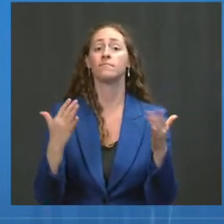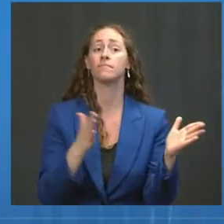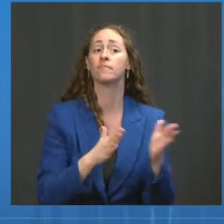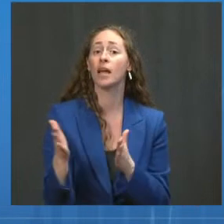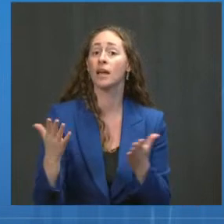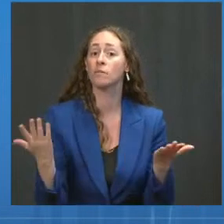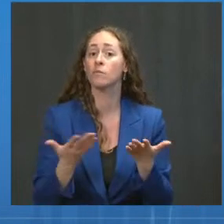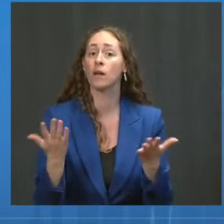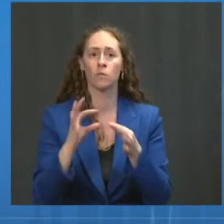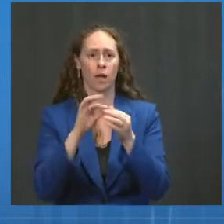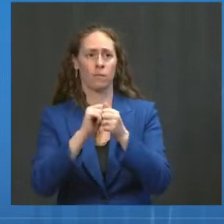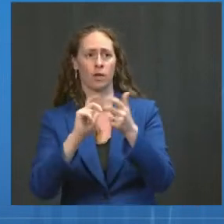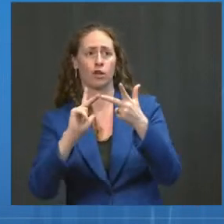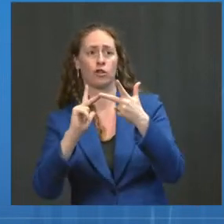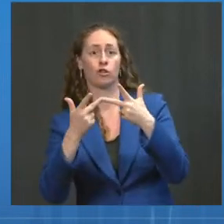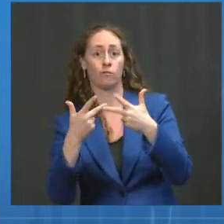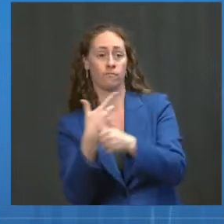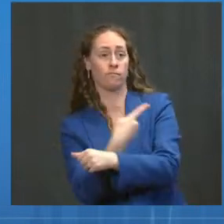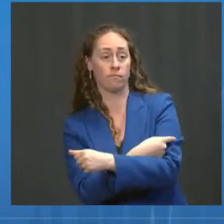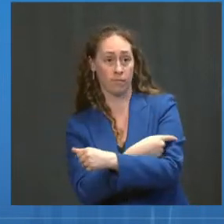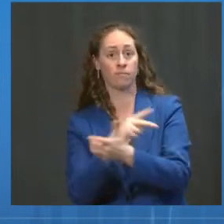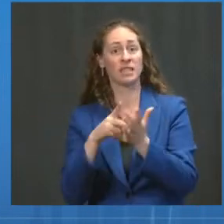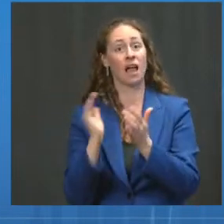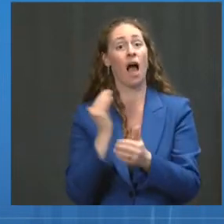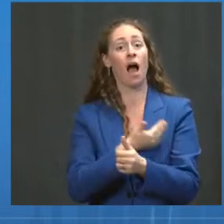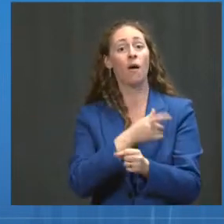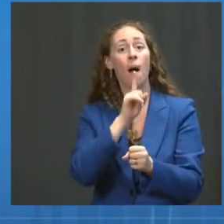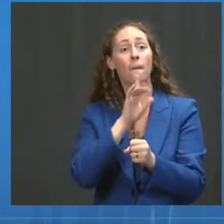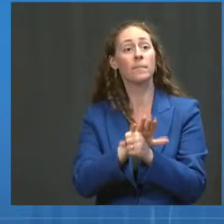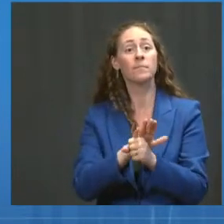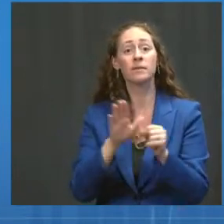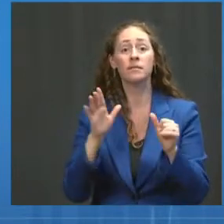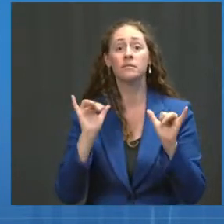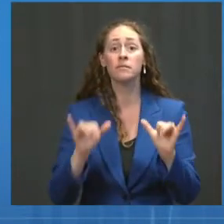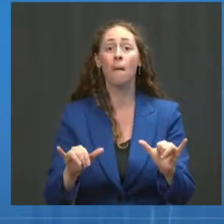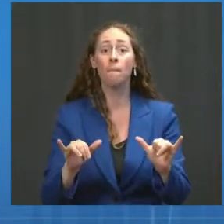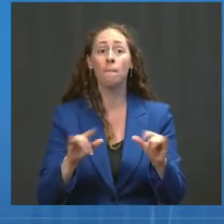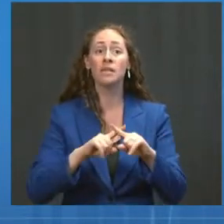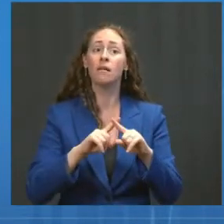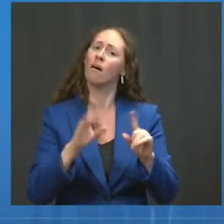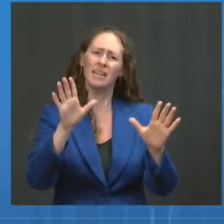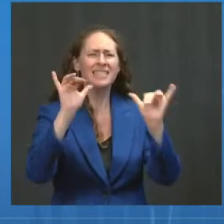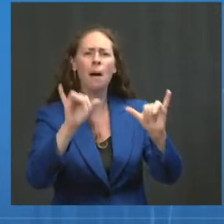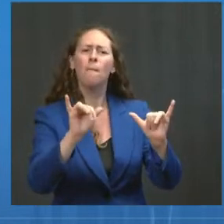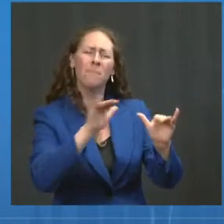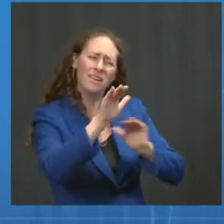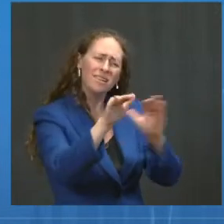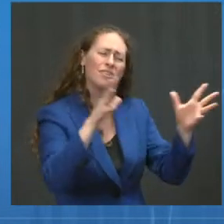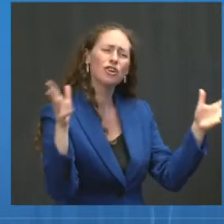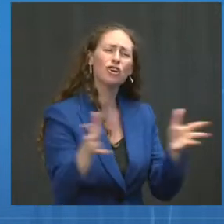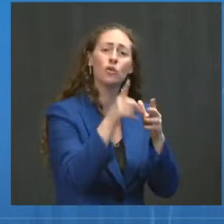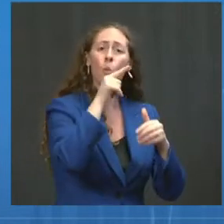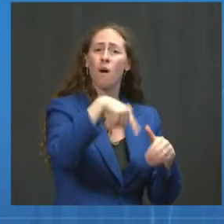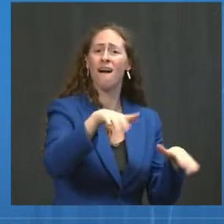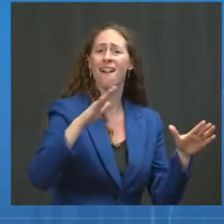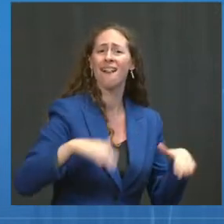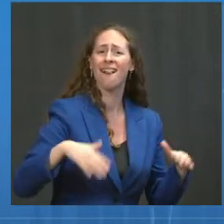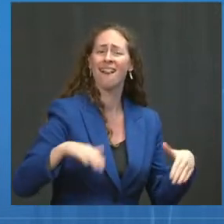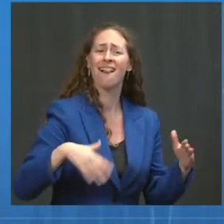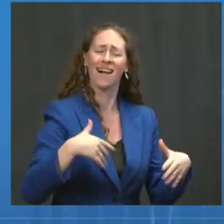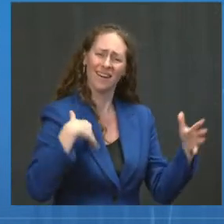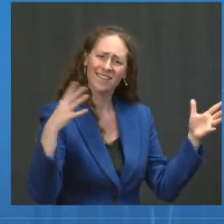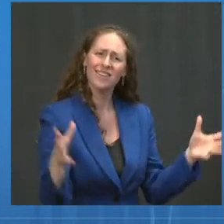to vaccinating those who are not yet vaccinated here in the U.S. and around the world. The overwhelming